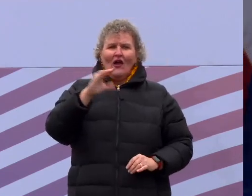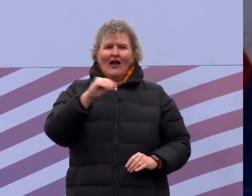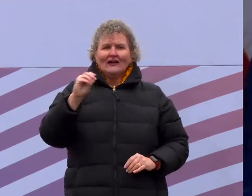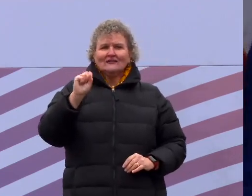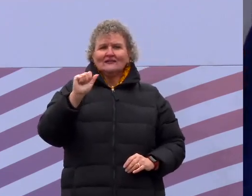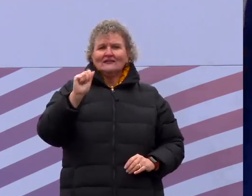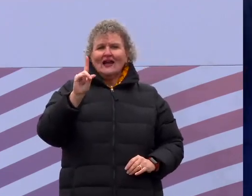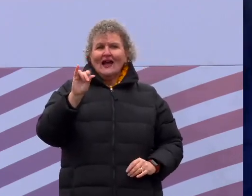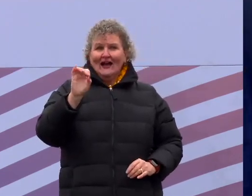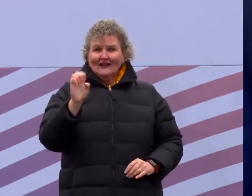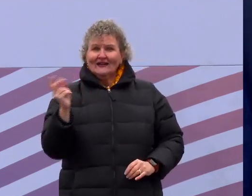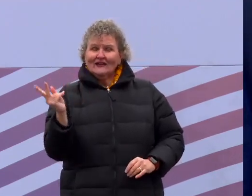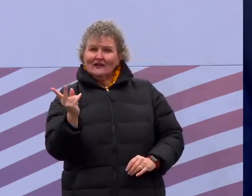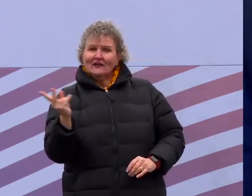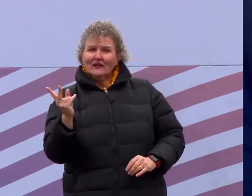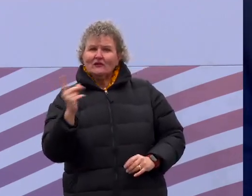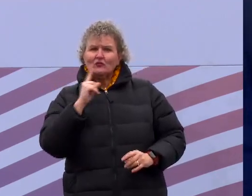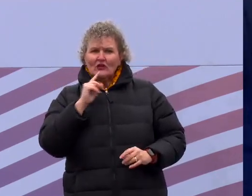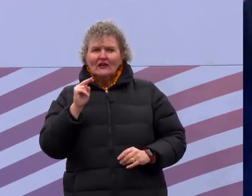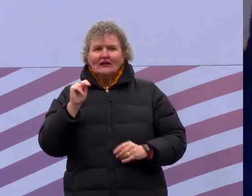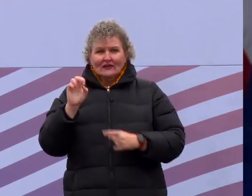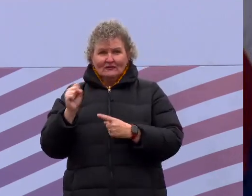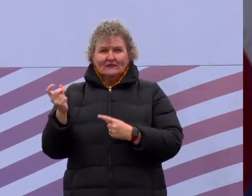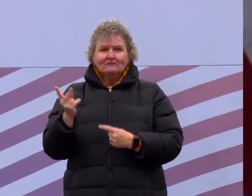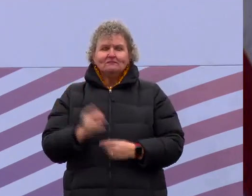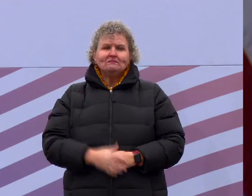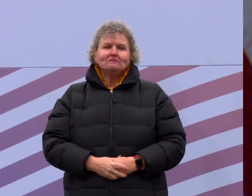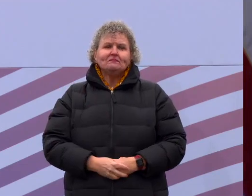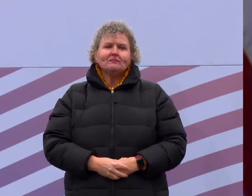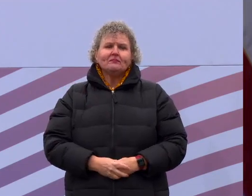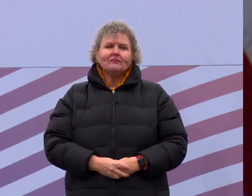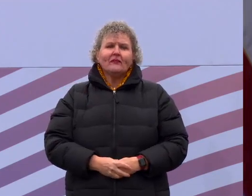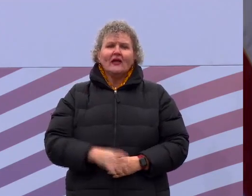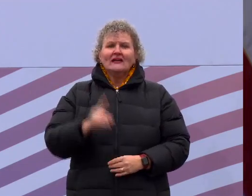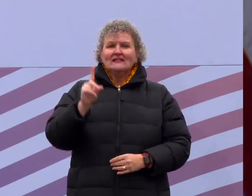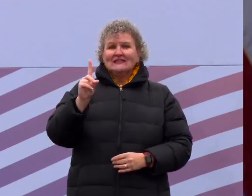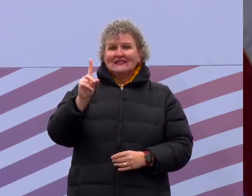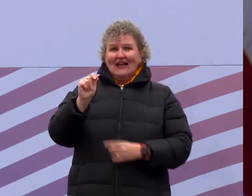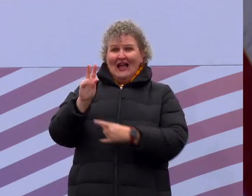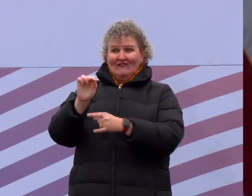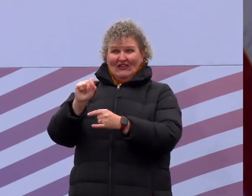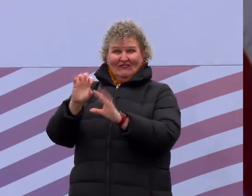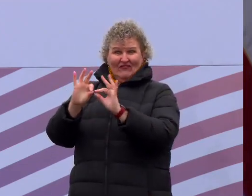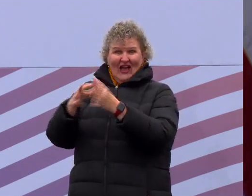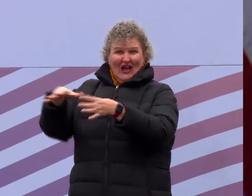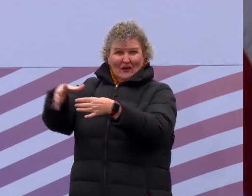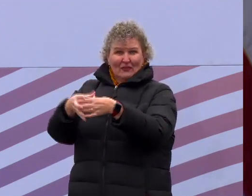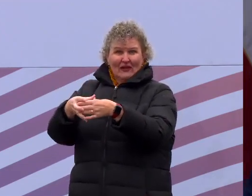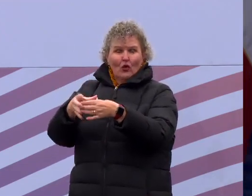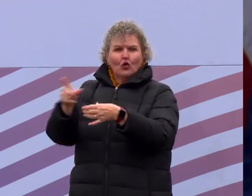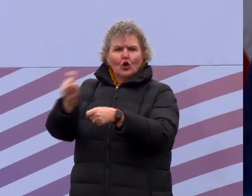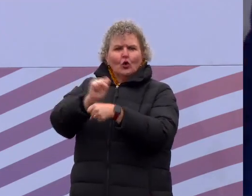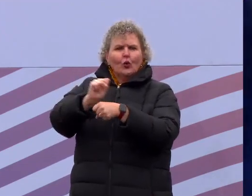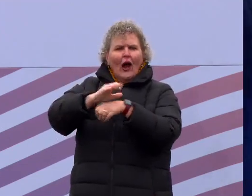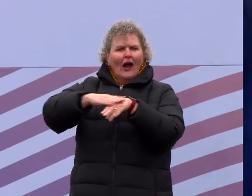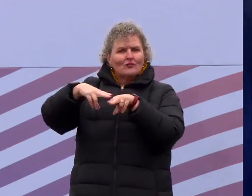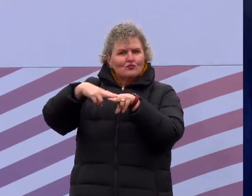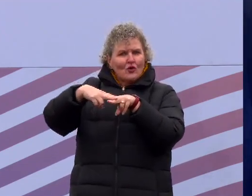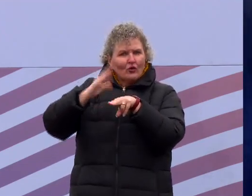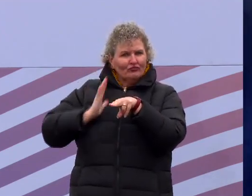Josephine Davis. One grandfather was a steel worker, the other was a railroad foreman for B&O Railroad.